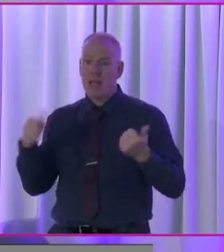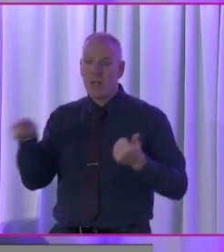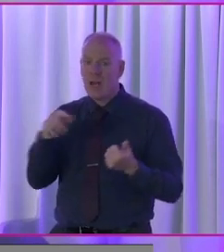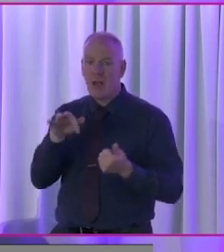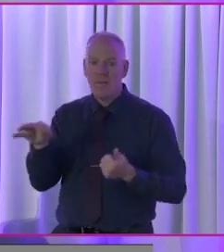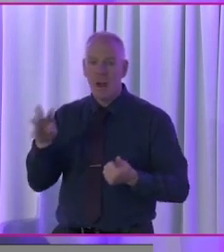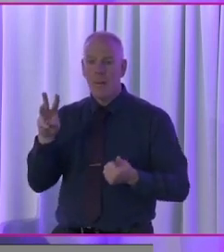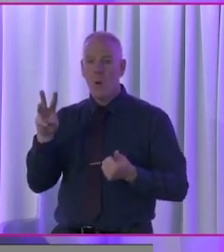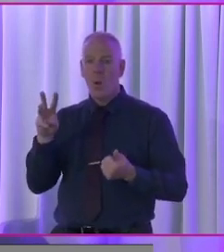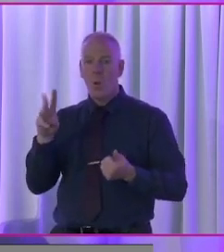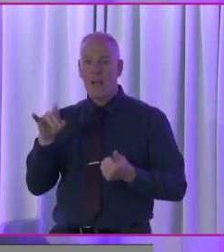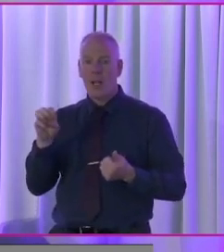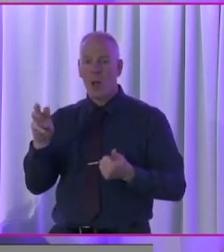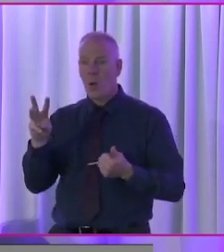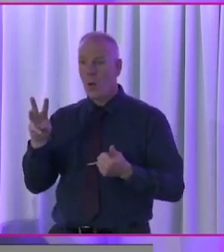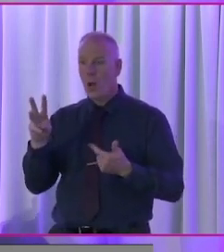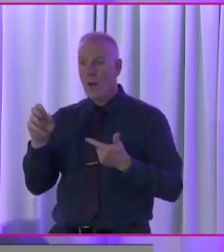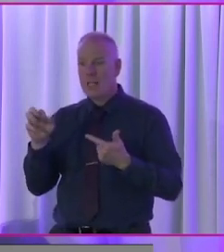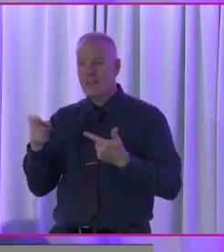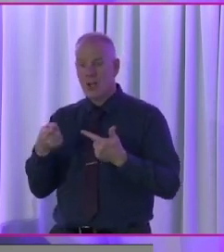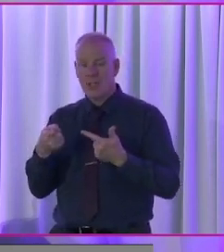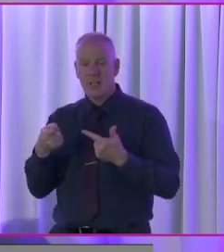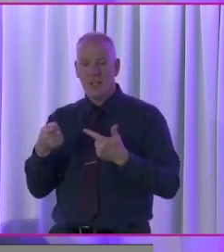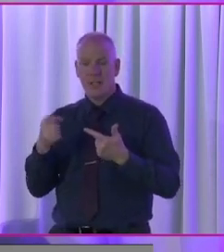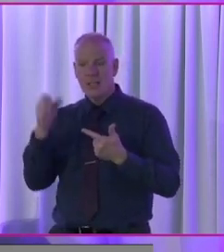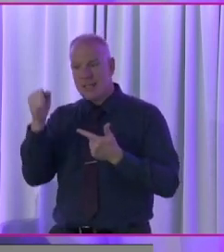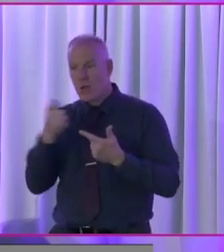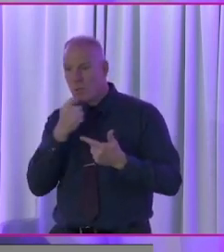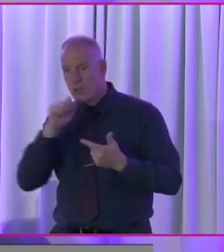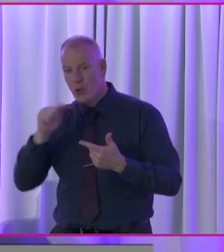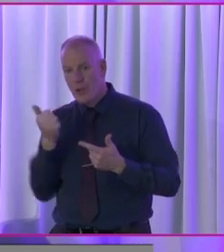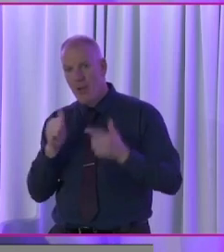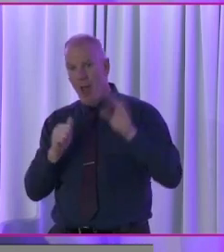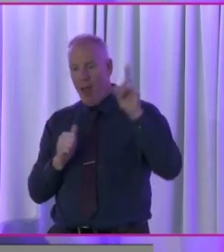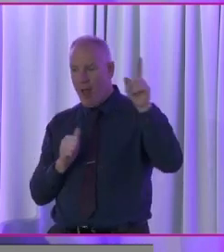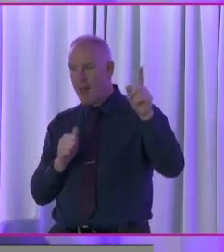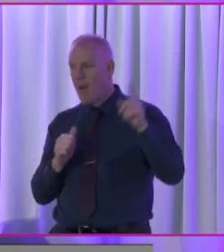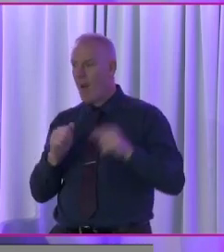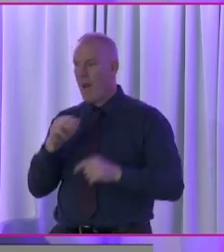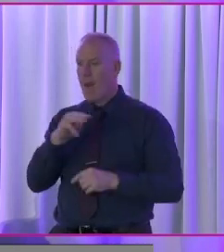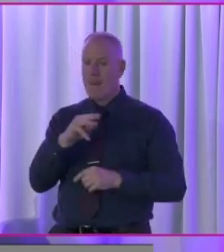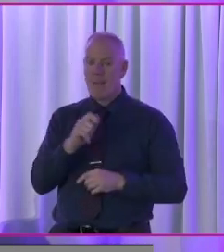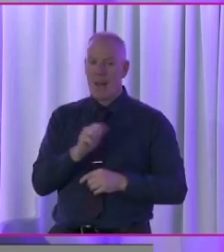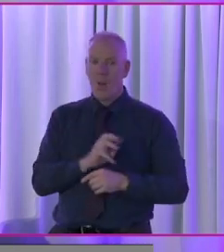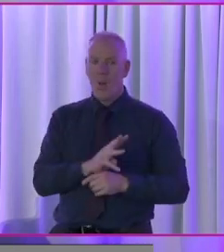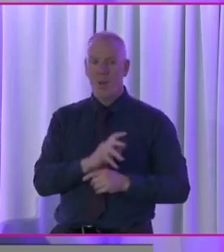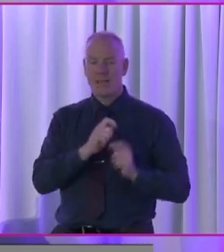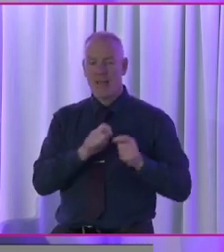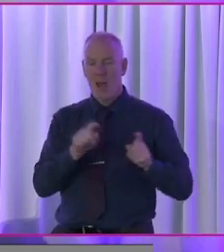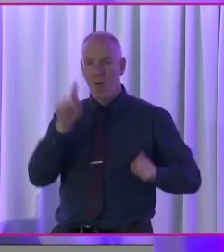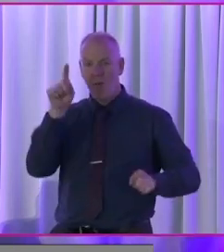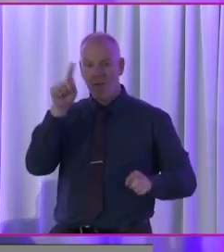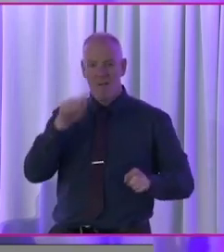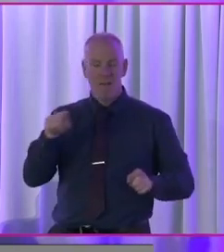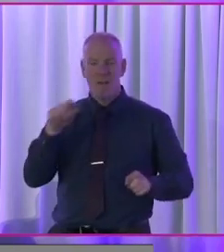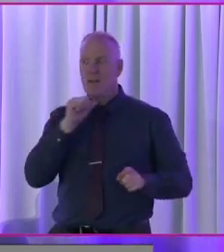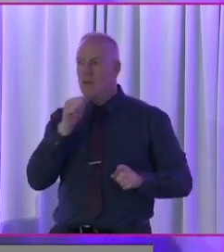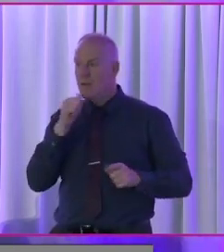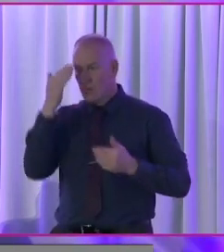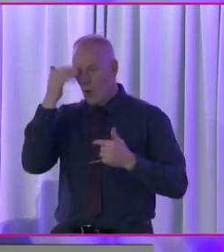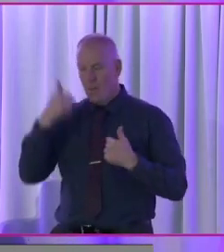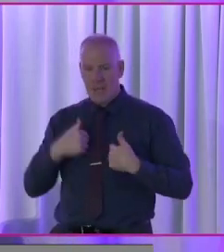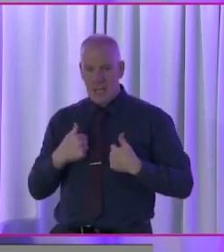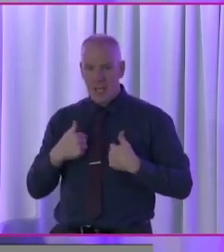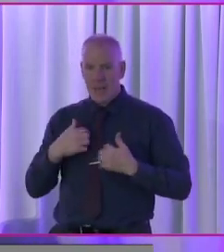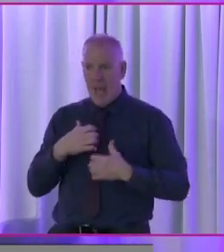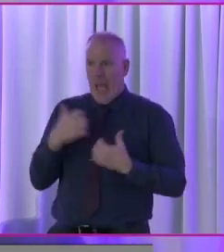here from Wicklow, Wexford, Erlingford, South Donegal or Mallow town? Because none of these people know me, but